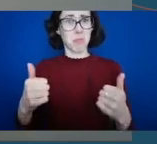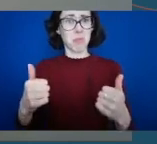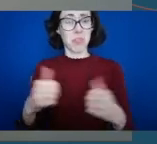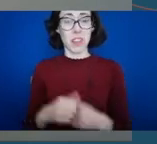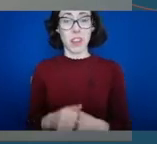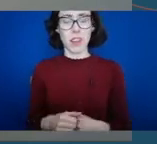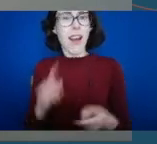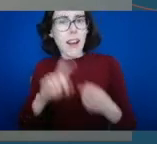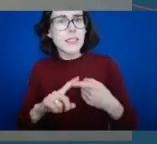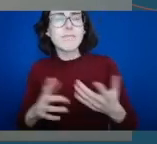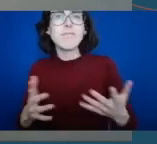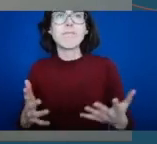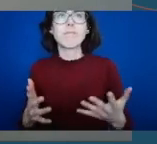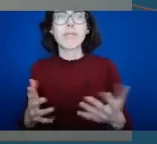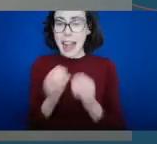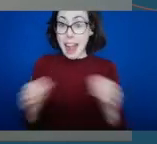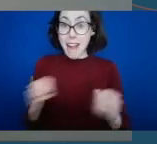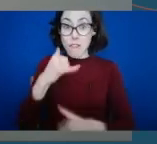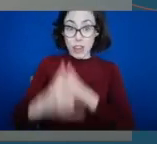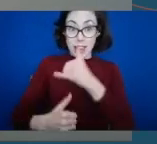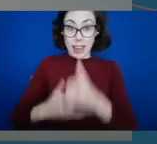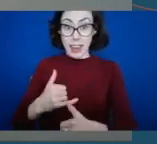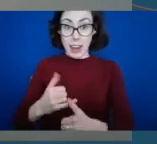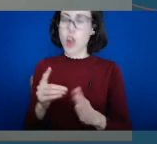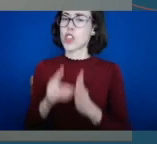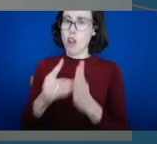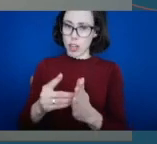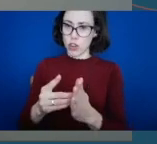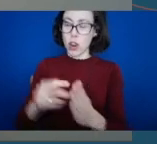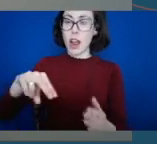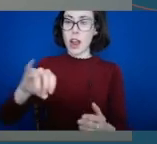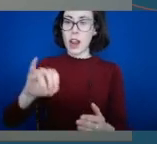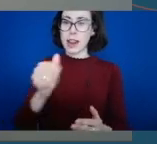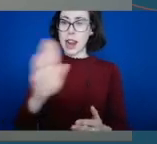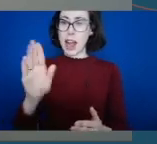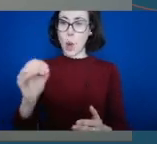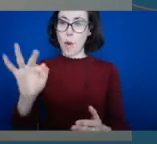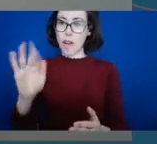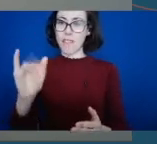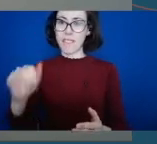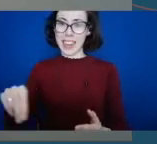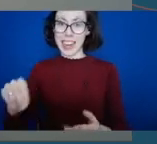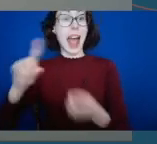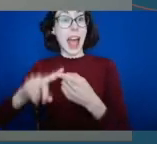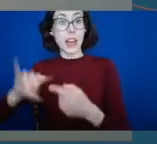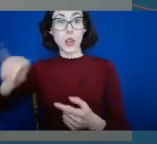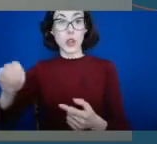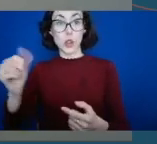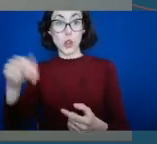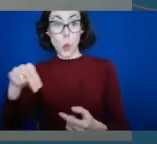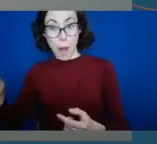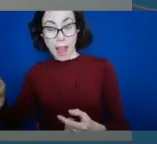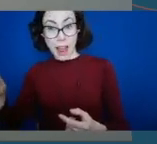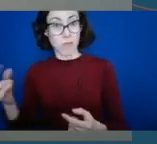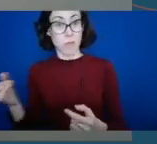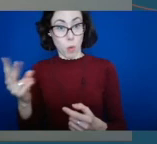comfort each year when our director, Niall O'Flynn and our ambassador, Joanne Cantwell, so generously give her their time to ensure that they steer